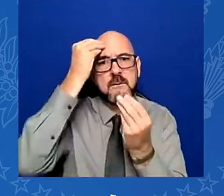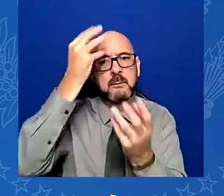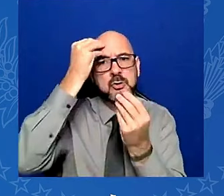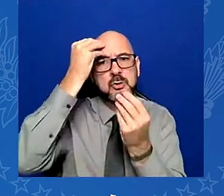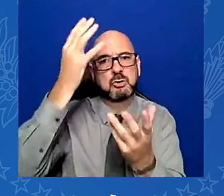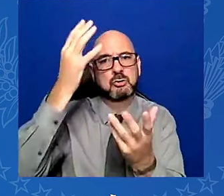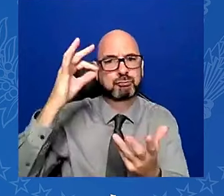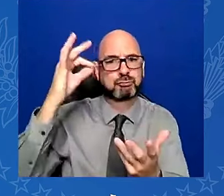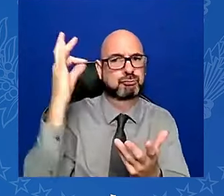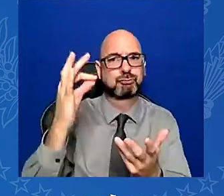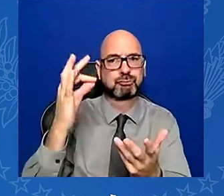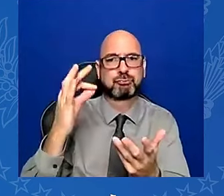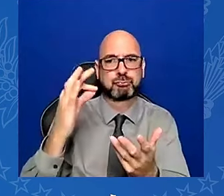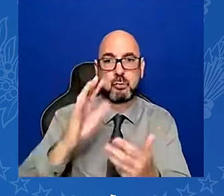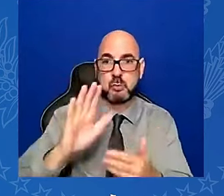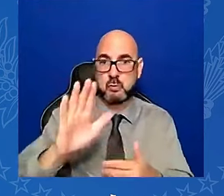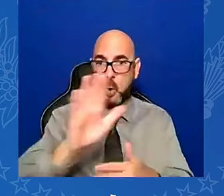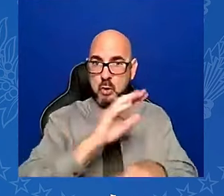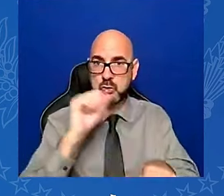I'd like to make a toast.